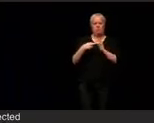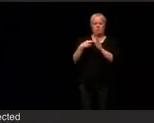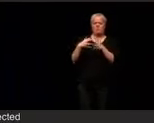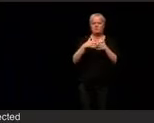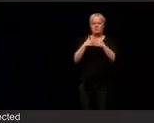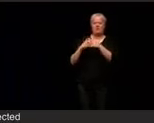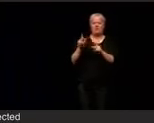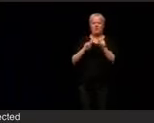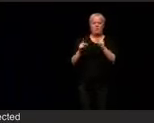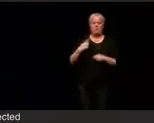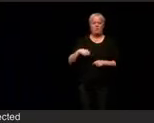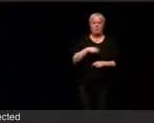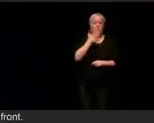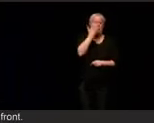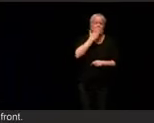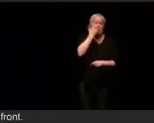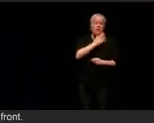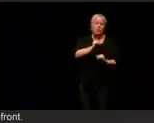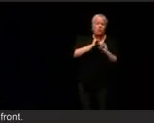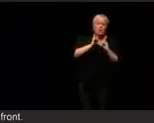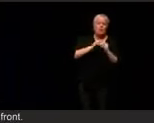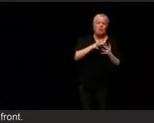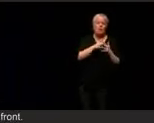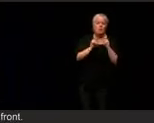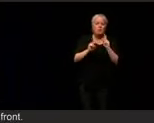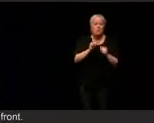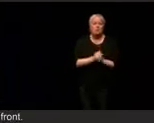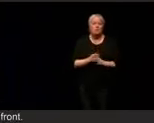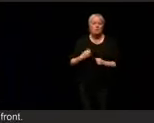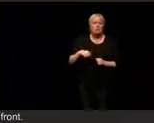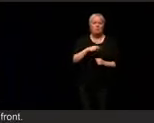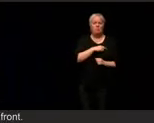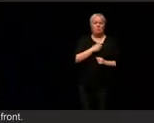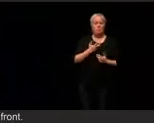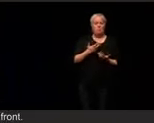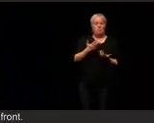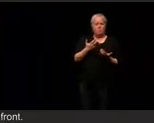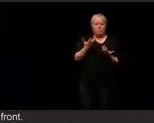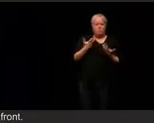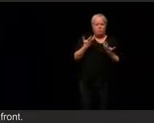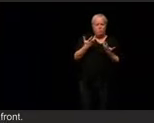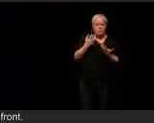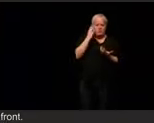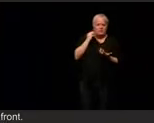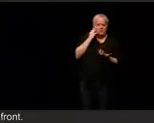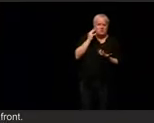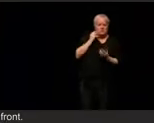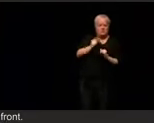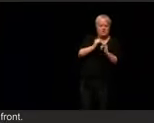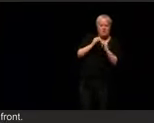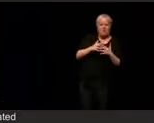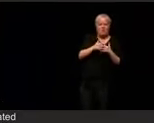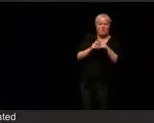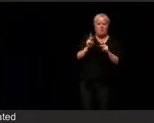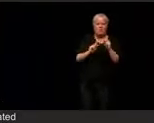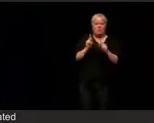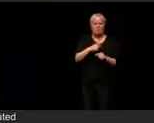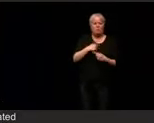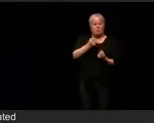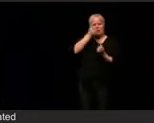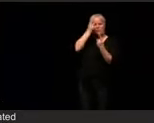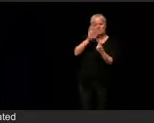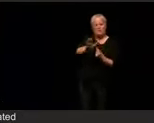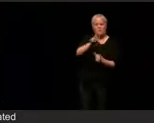people. We've lived the experiences of the American people. We can feel the pain of the American people and that's why we work so